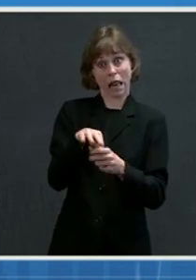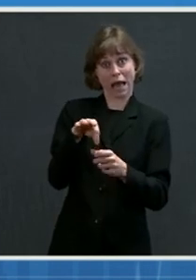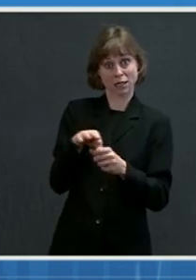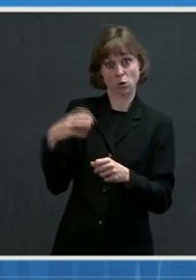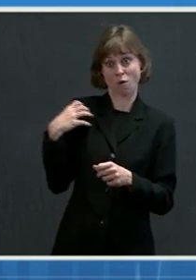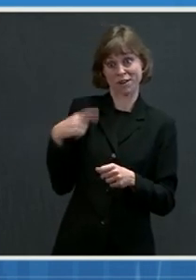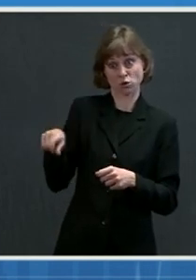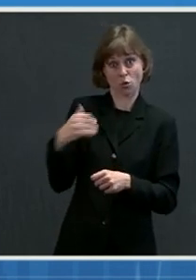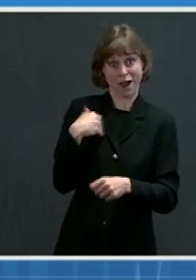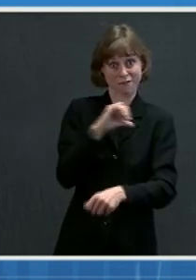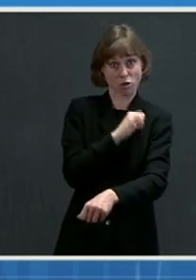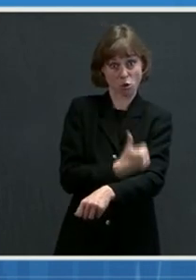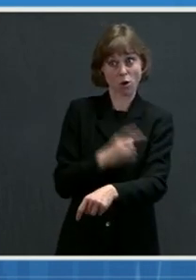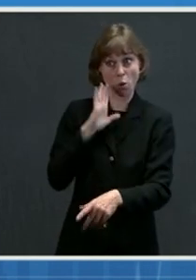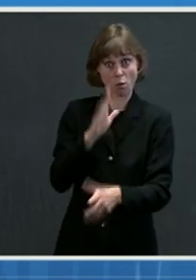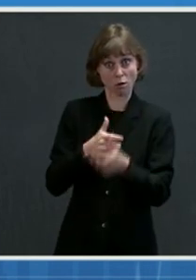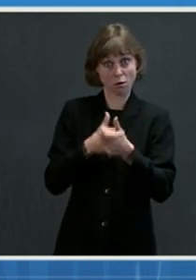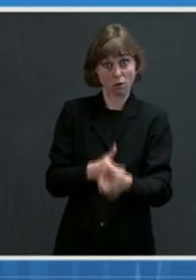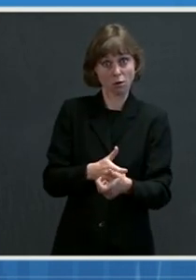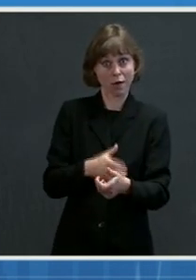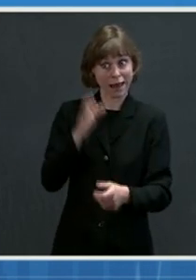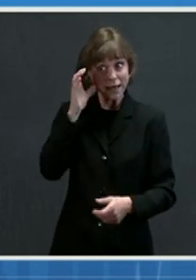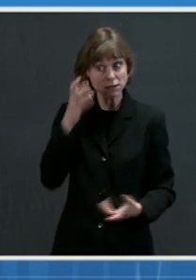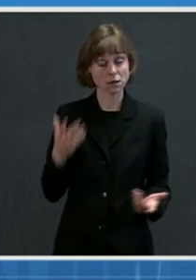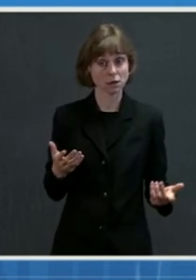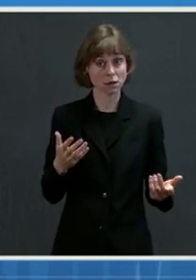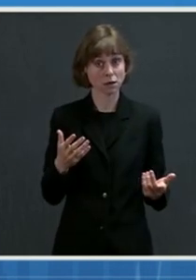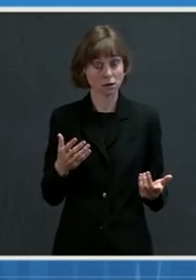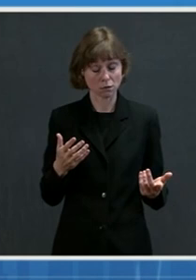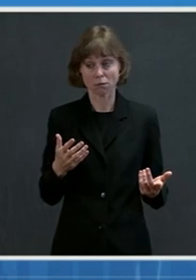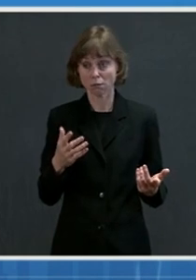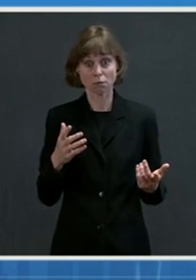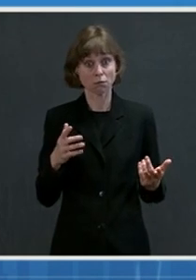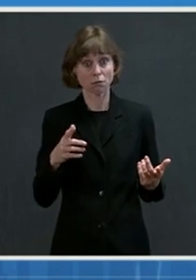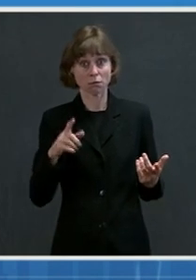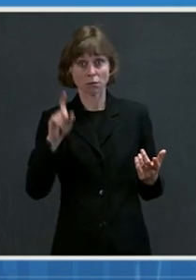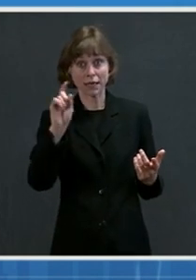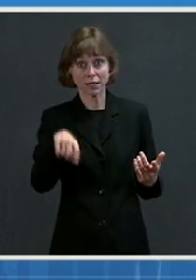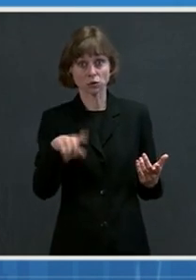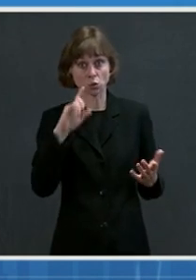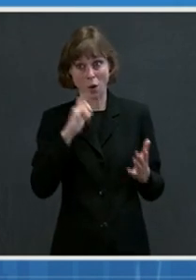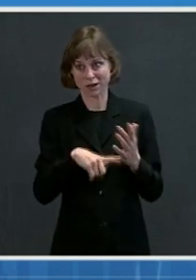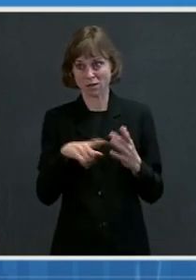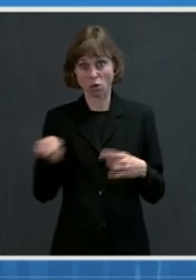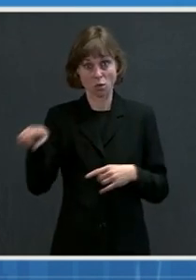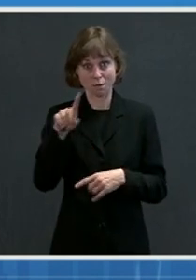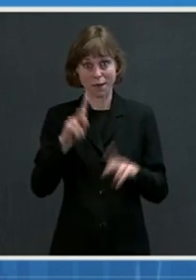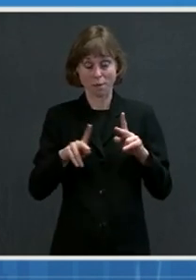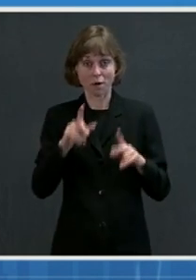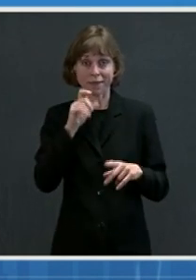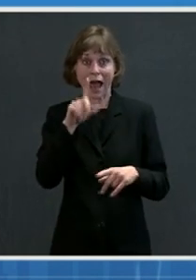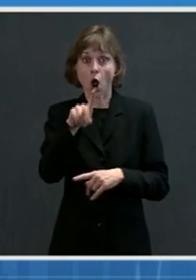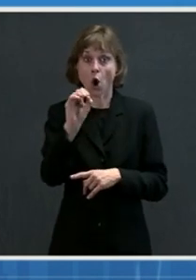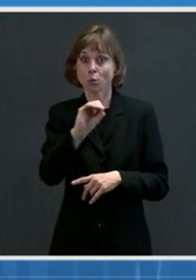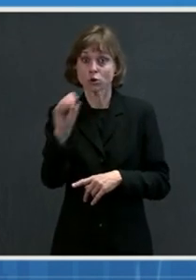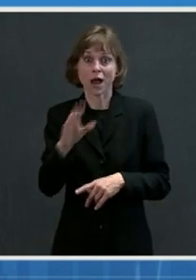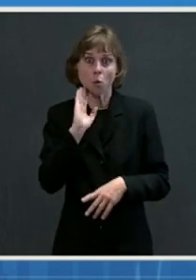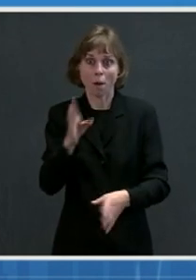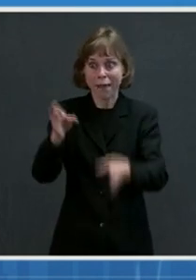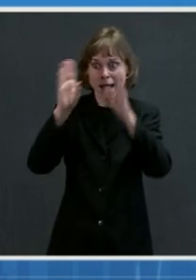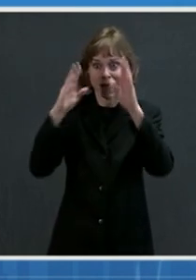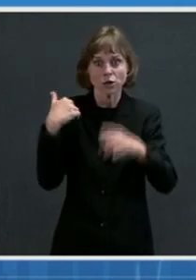will, in fact, listen. We're realistic enough to recognize that everybody is not going to pay attention to everything we say, but we think this is very, very important.